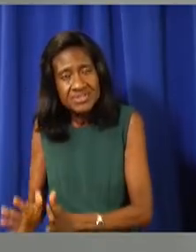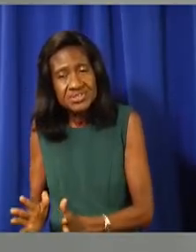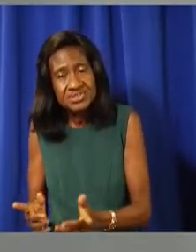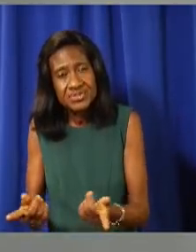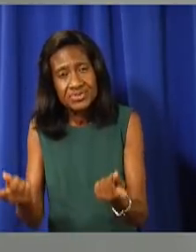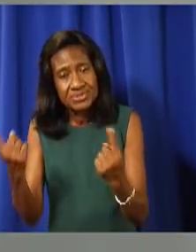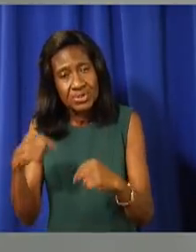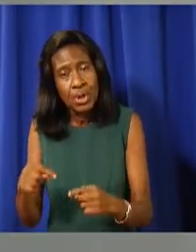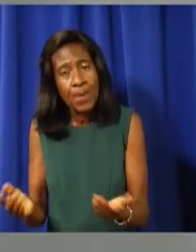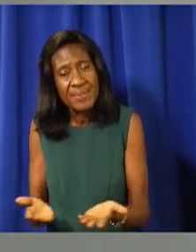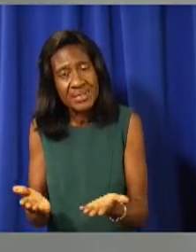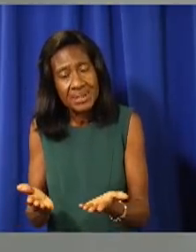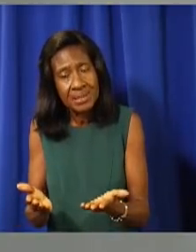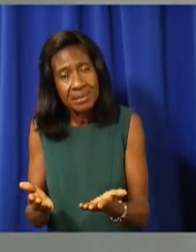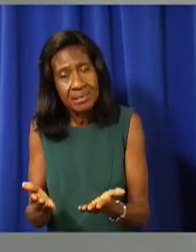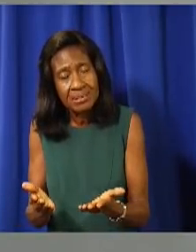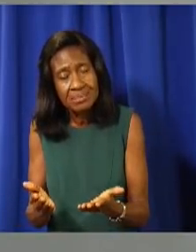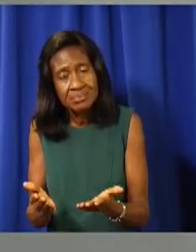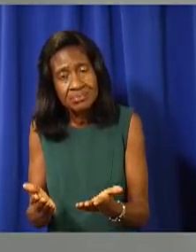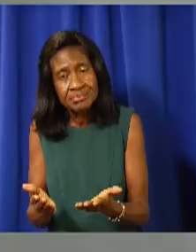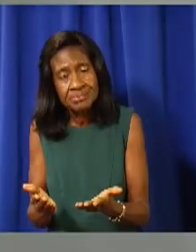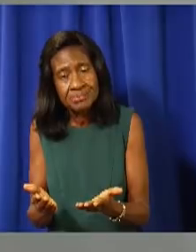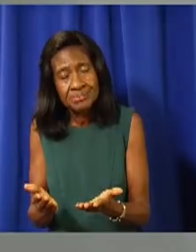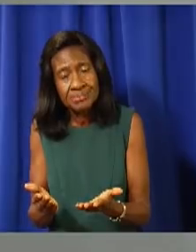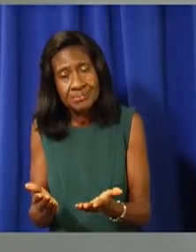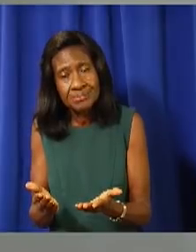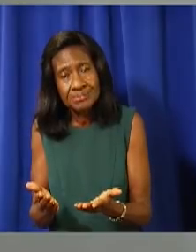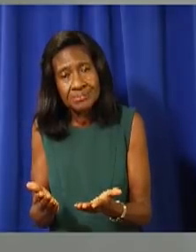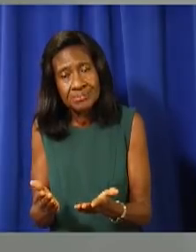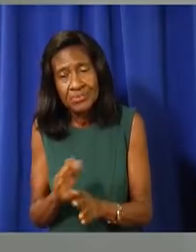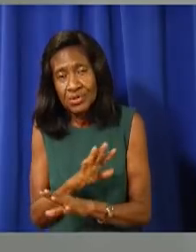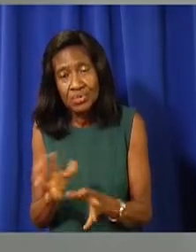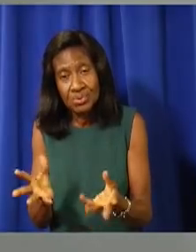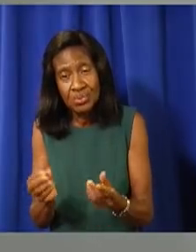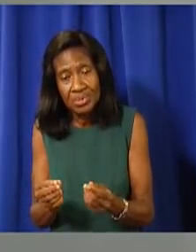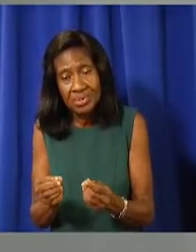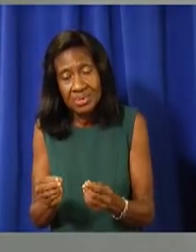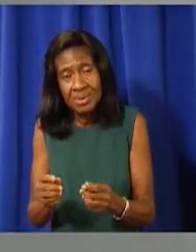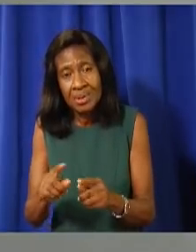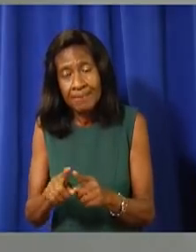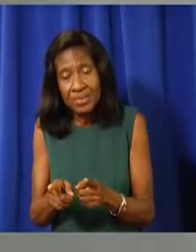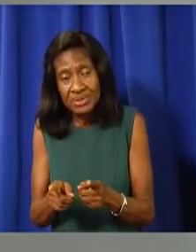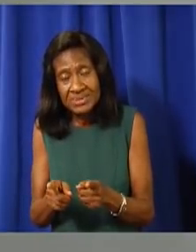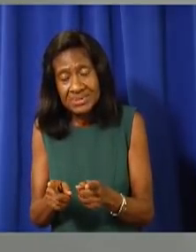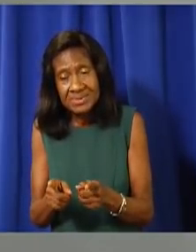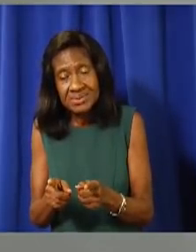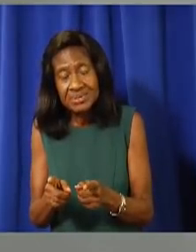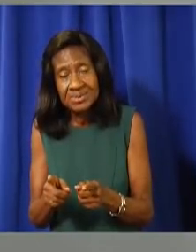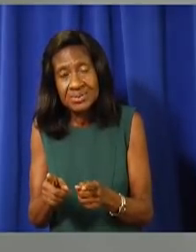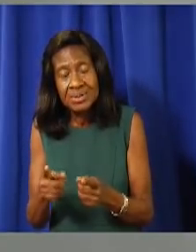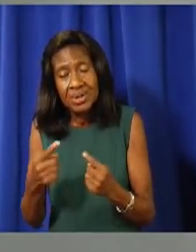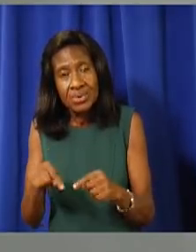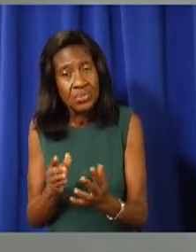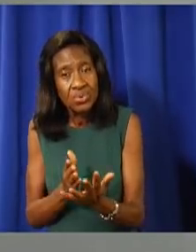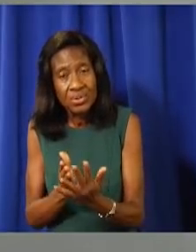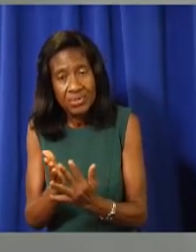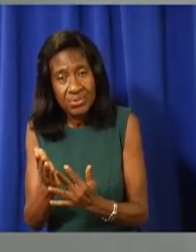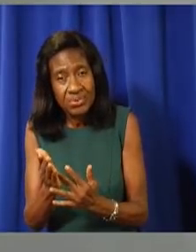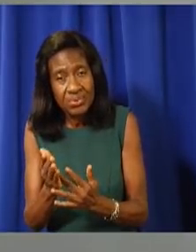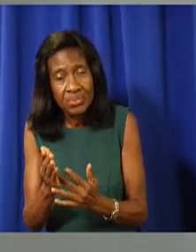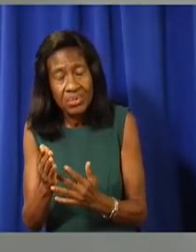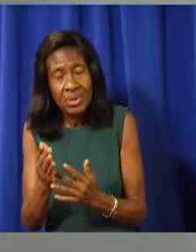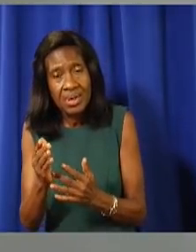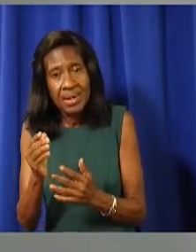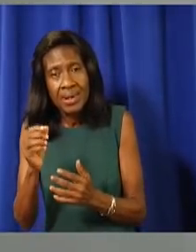here. And then, without the certainty that the United States is going through with this security verification, a lot of families that, that